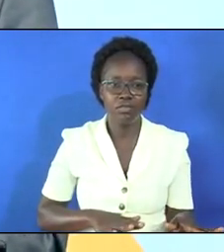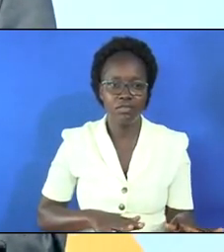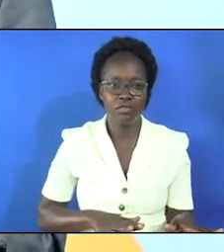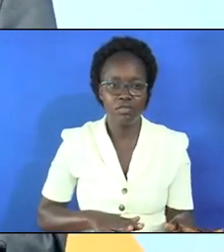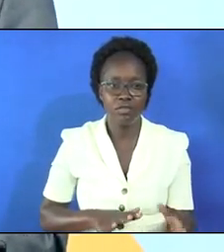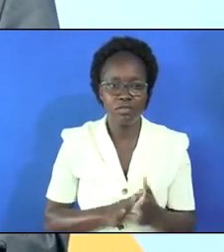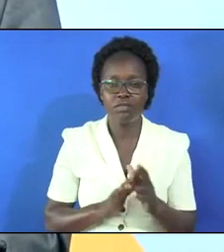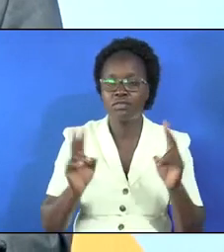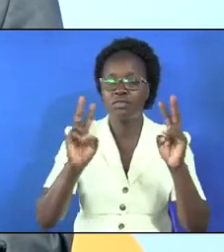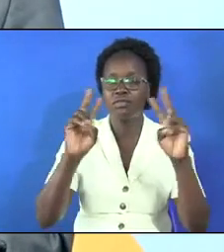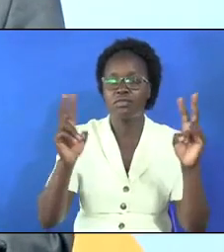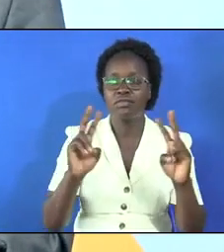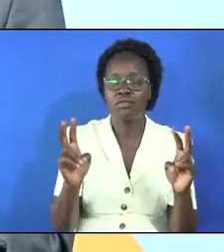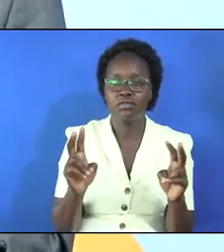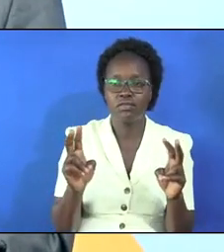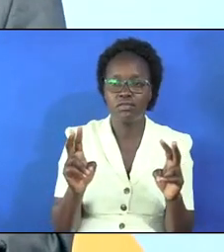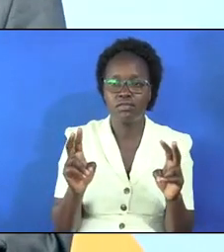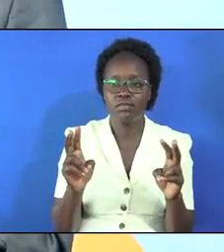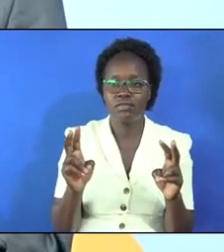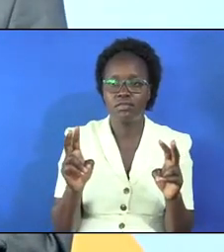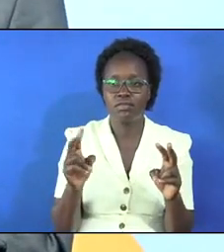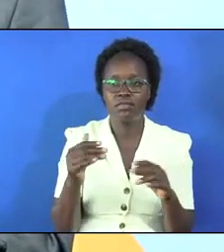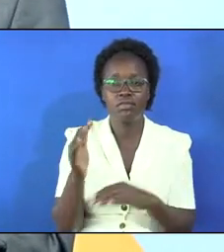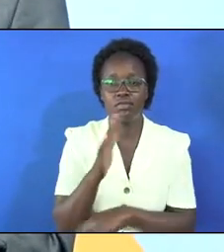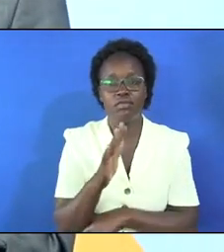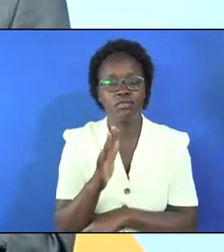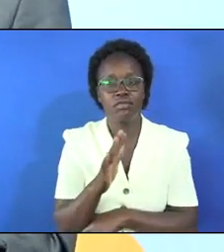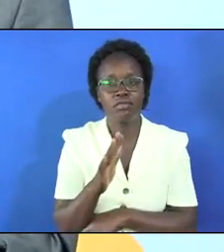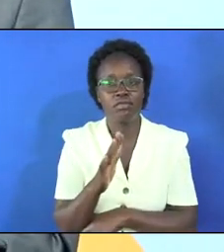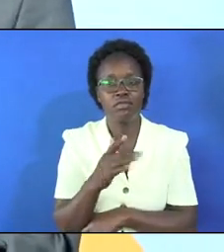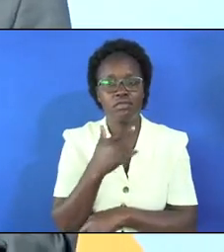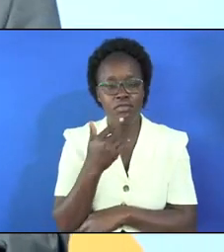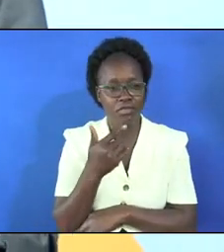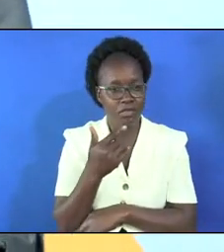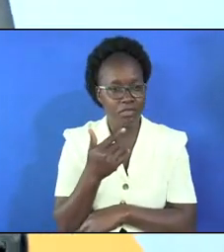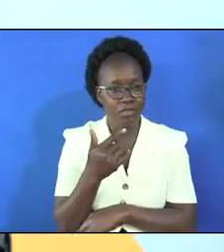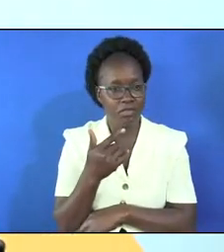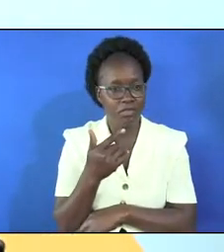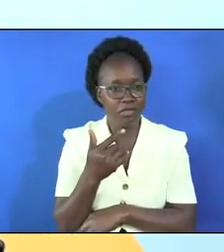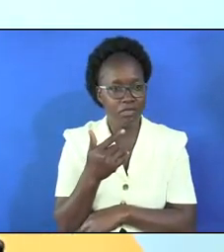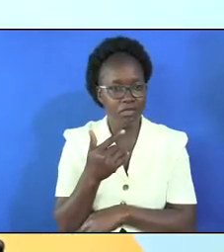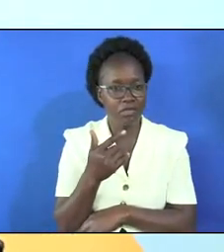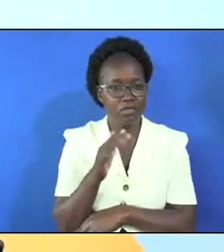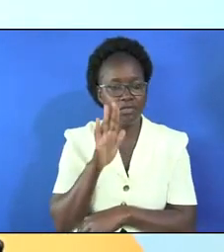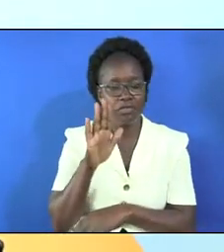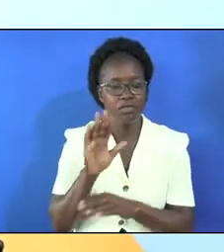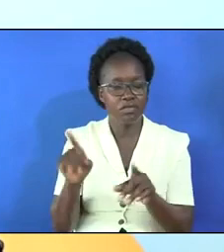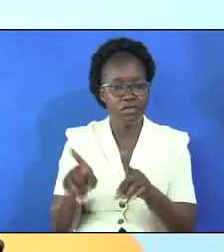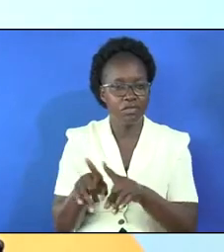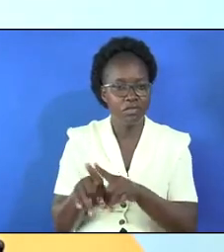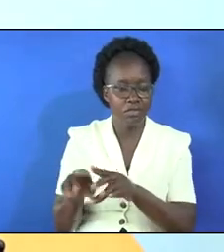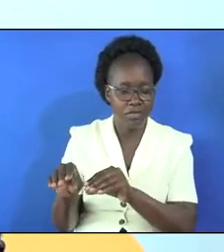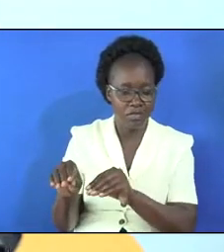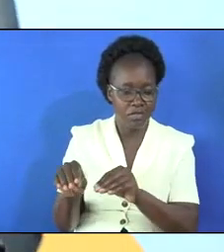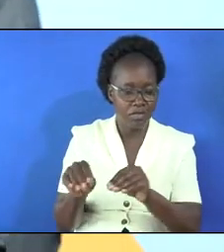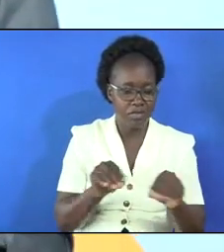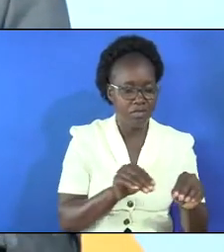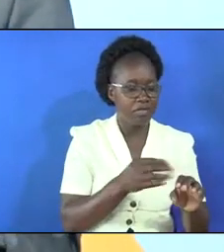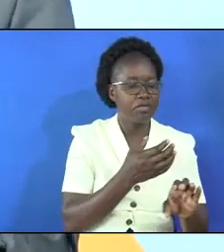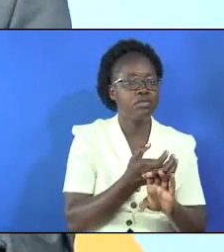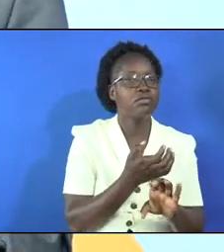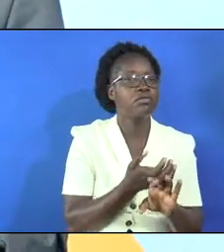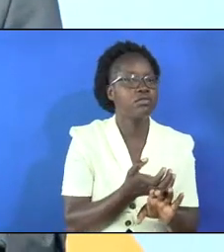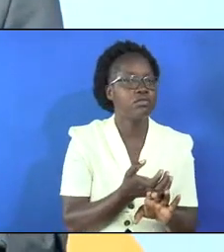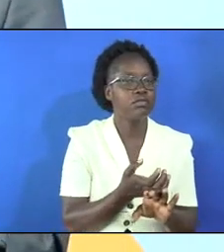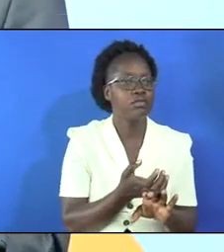our topic this afternoon is entitled he still moves stones